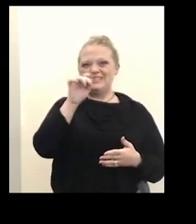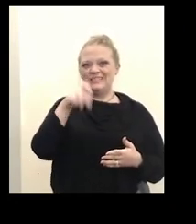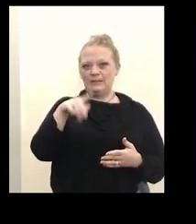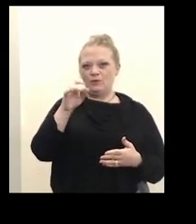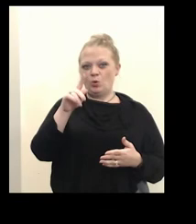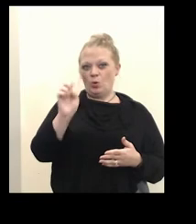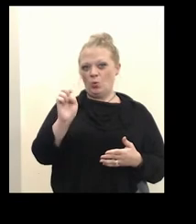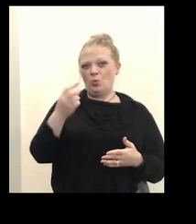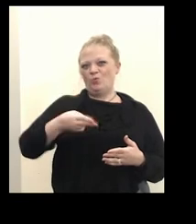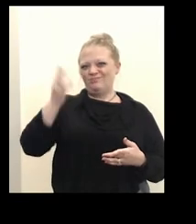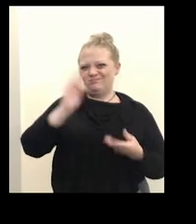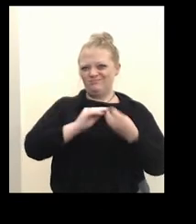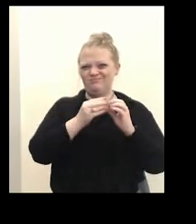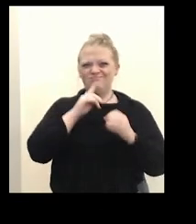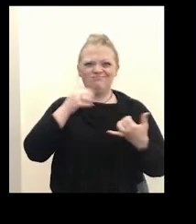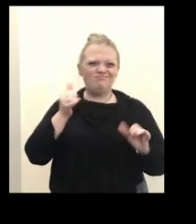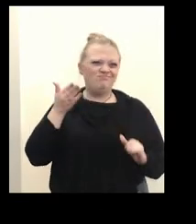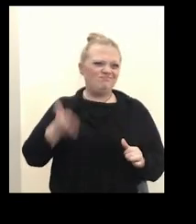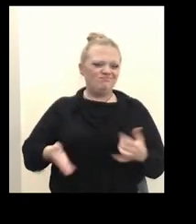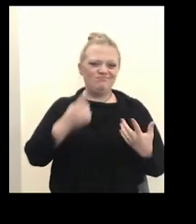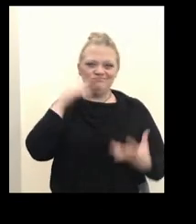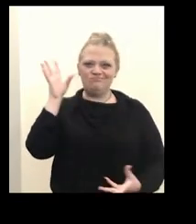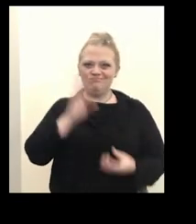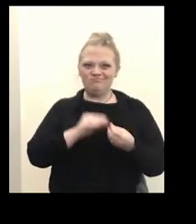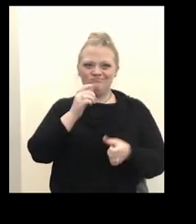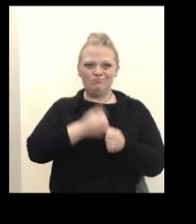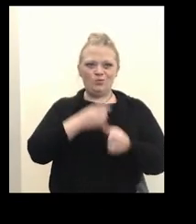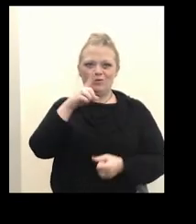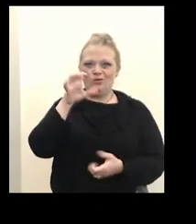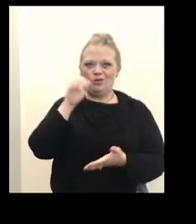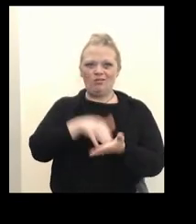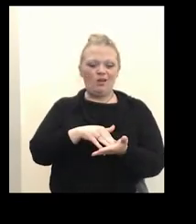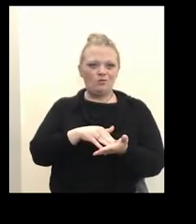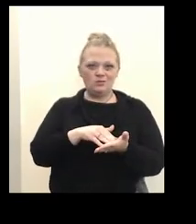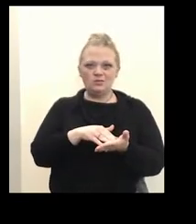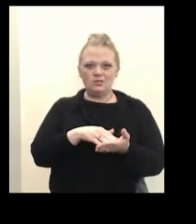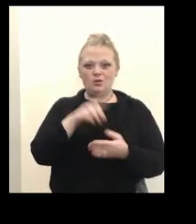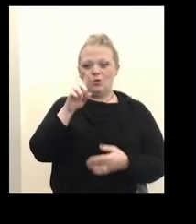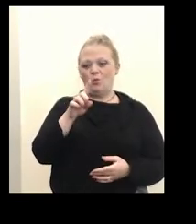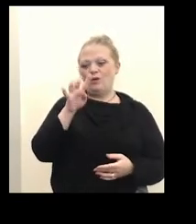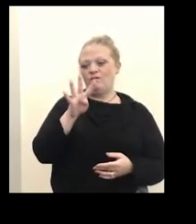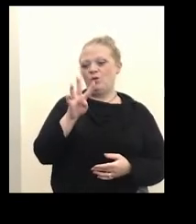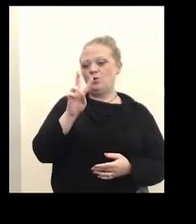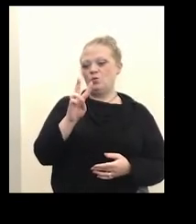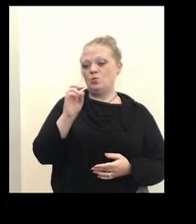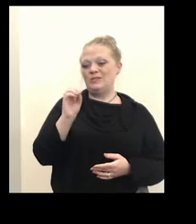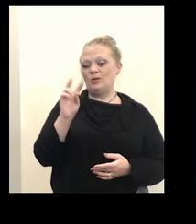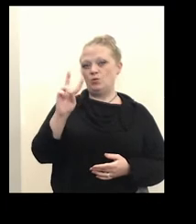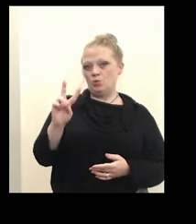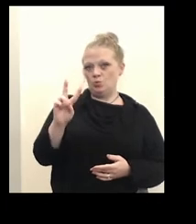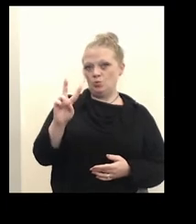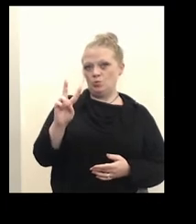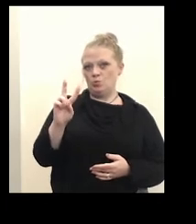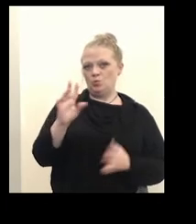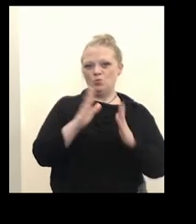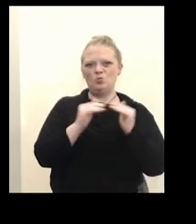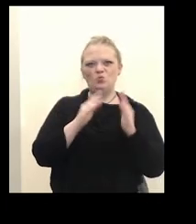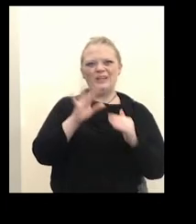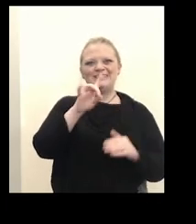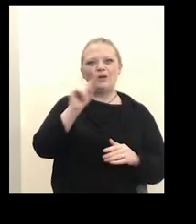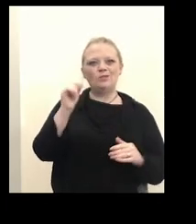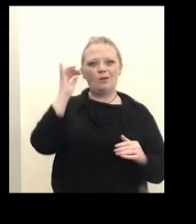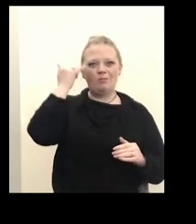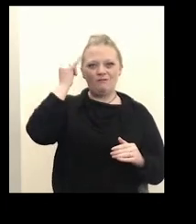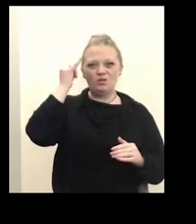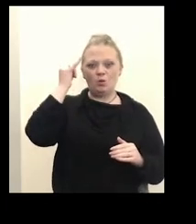with regards to total new cases per 100,000. Uh, the 1 4 2 0 2 zip code, which is downtown Buffalo had the highest rate,